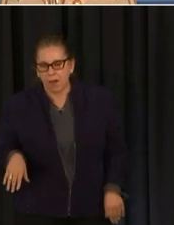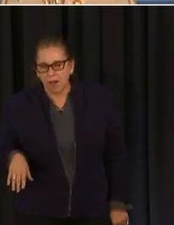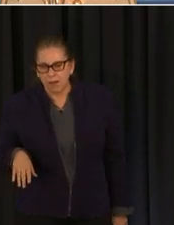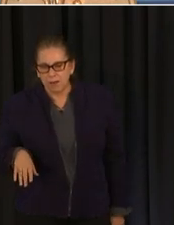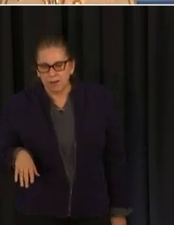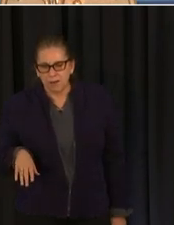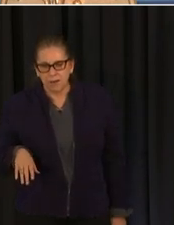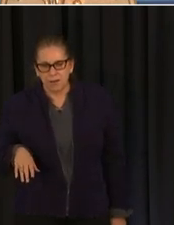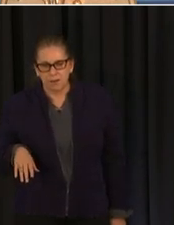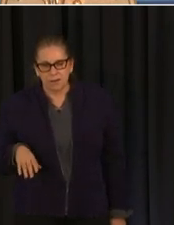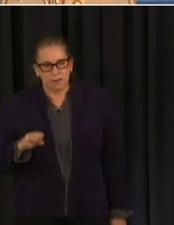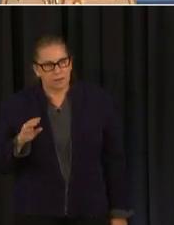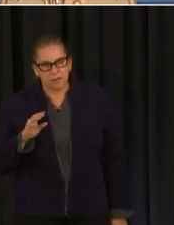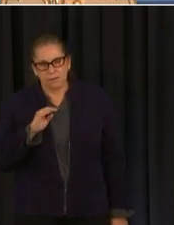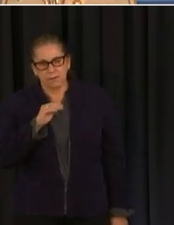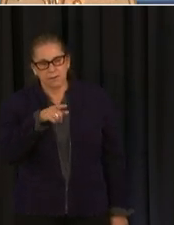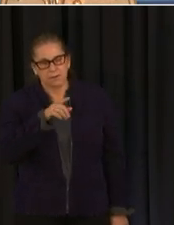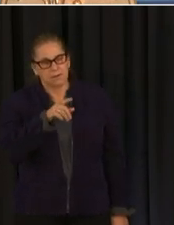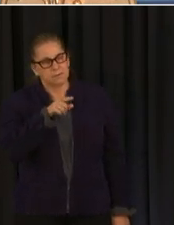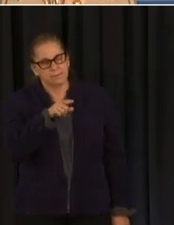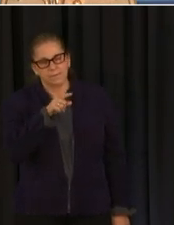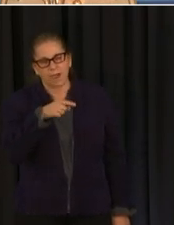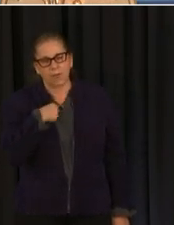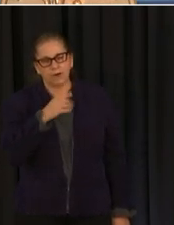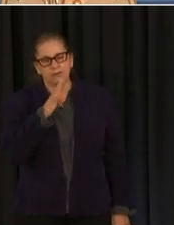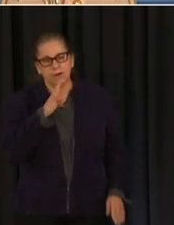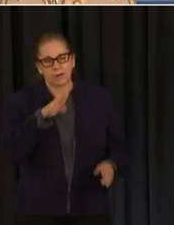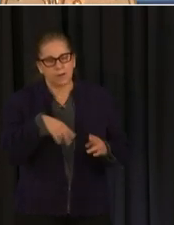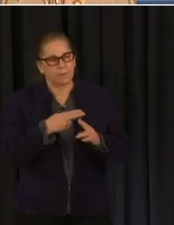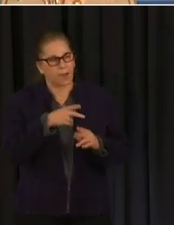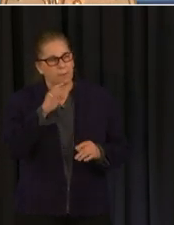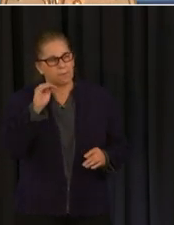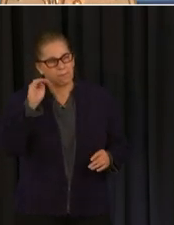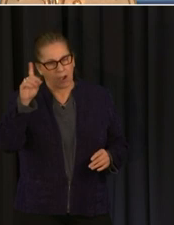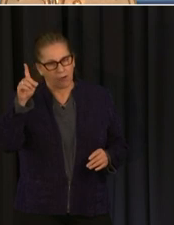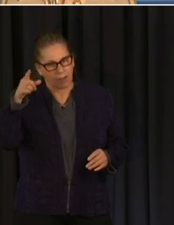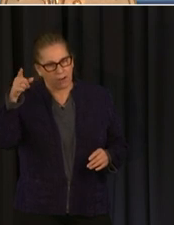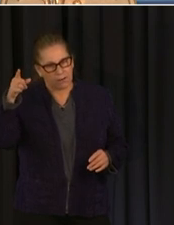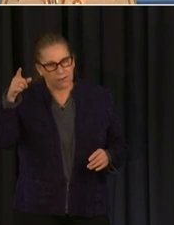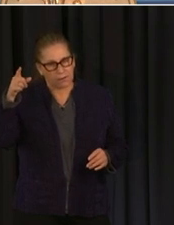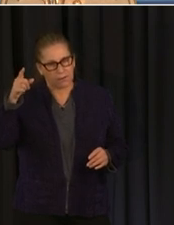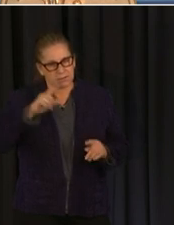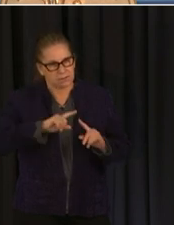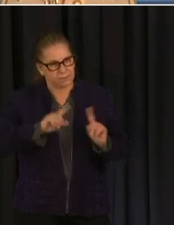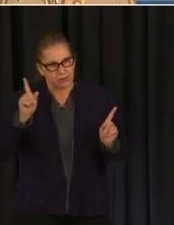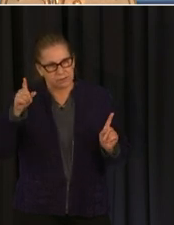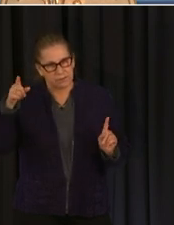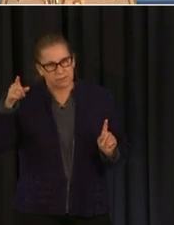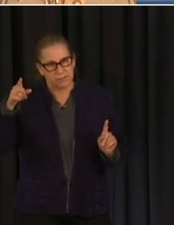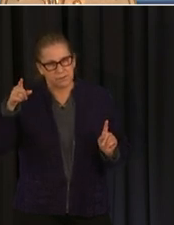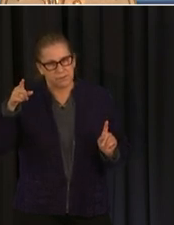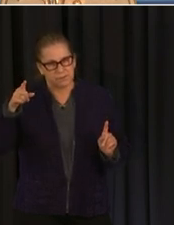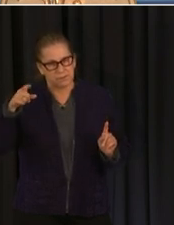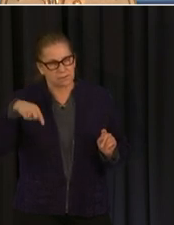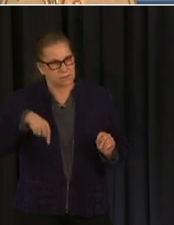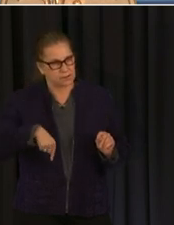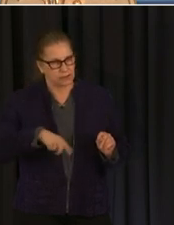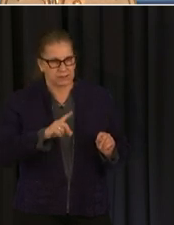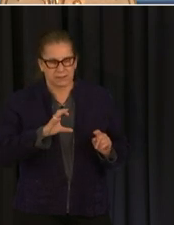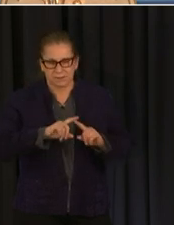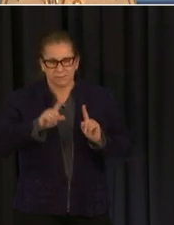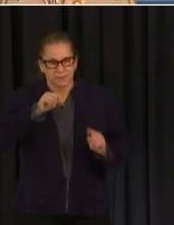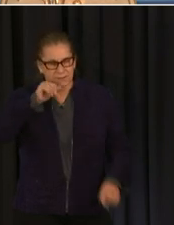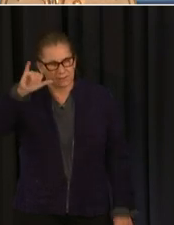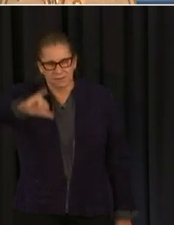are jurisdictions in maryland that are not in line with the state of maryland right now uh that they are more in line with what dc is doing so i'm just curious